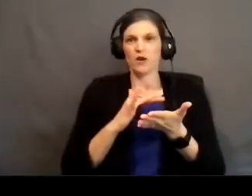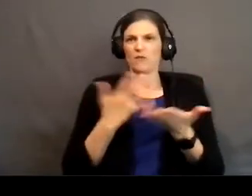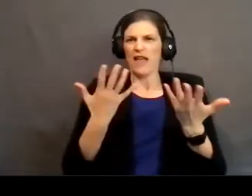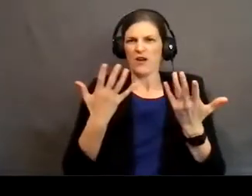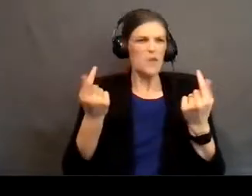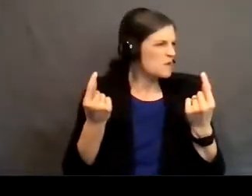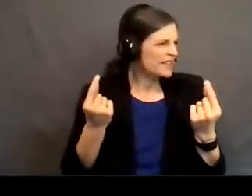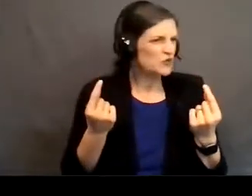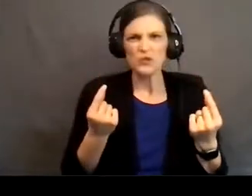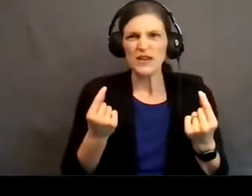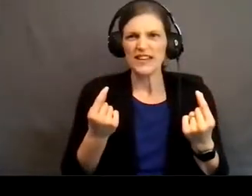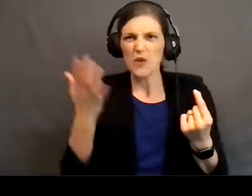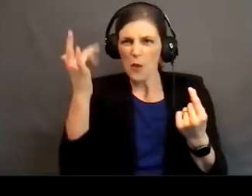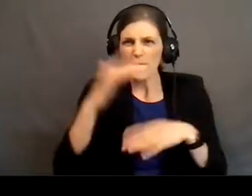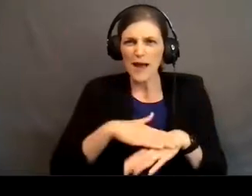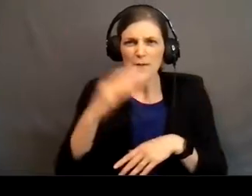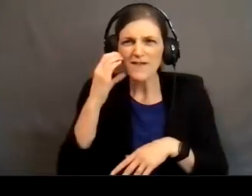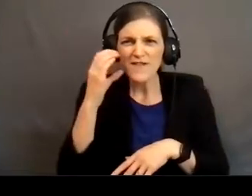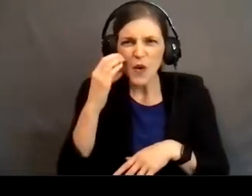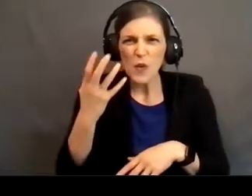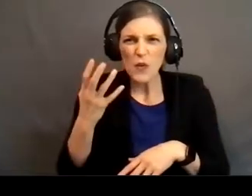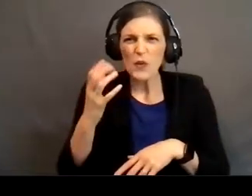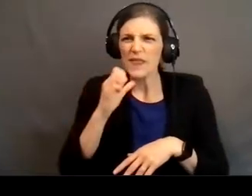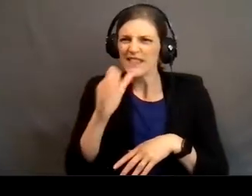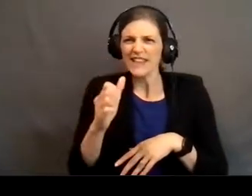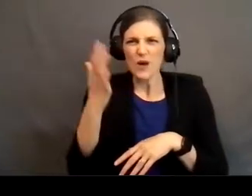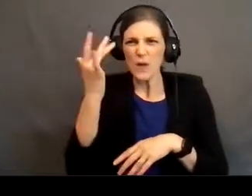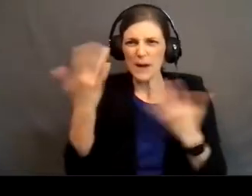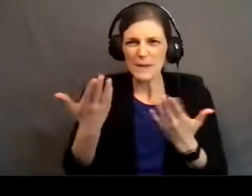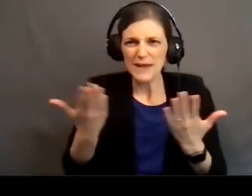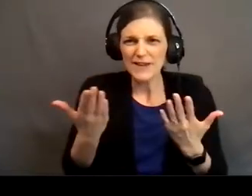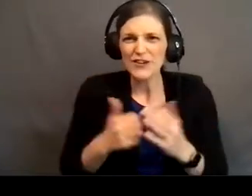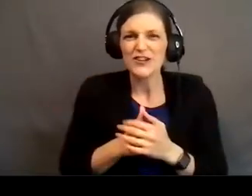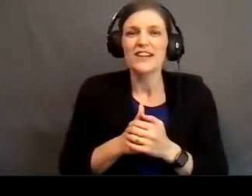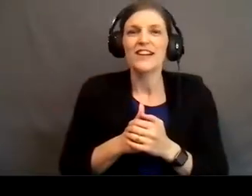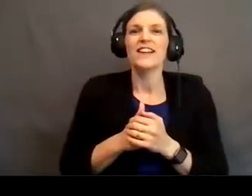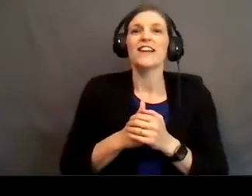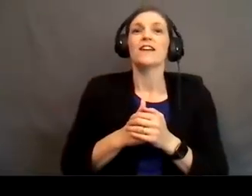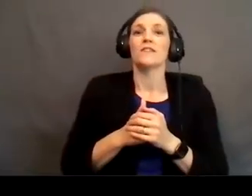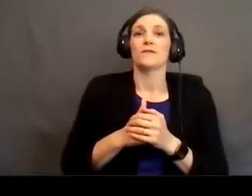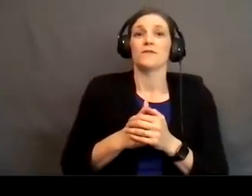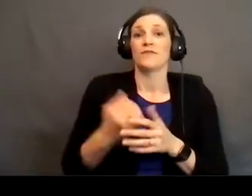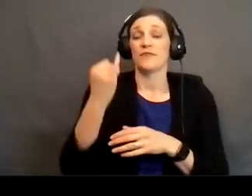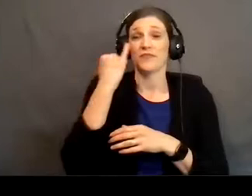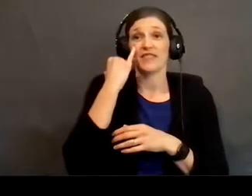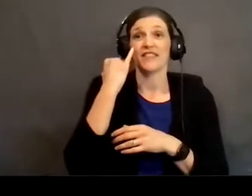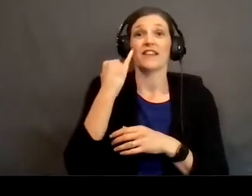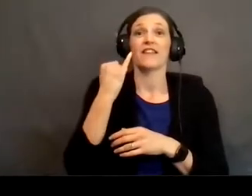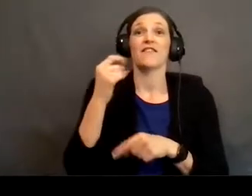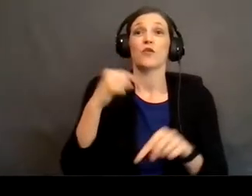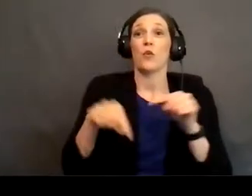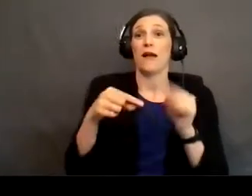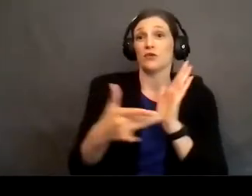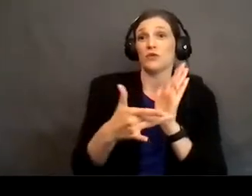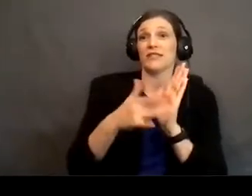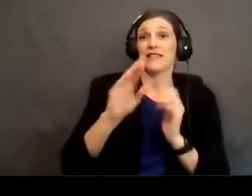am I doing? That's not what I'm here to do. Right? If you ever go back to the tech booth where I